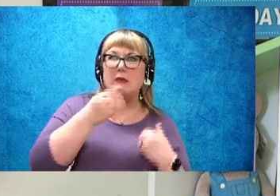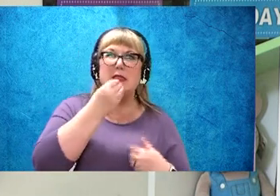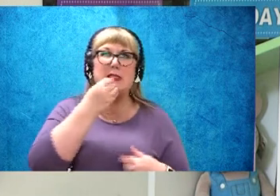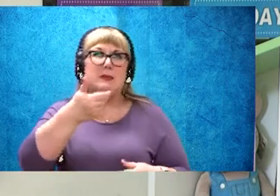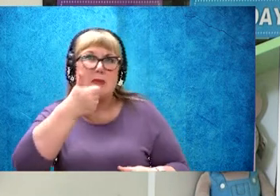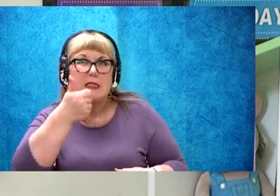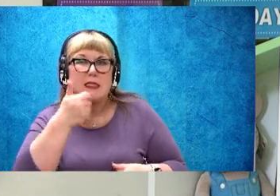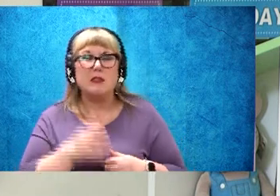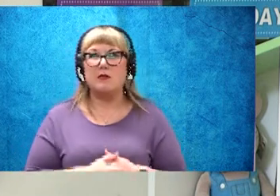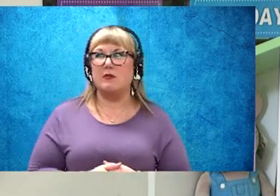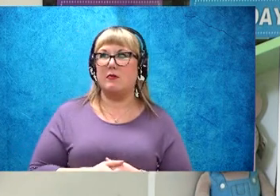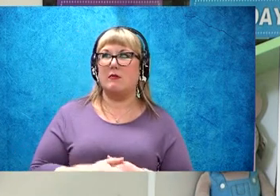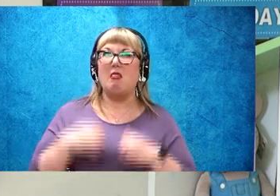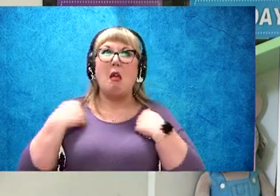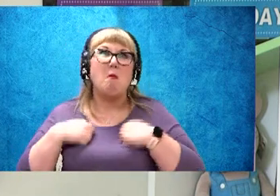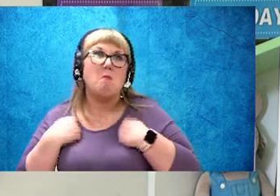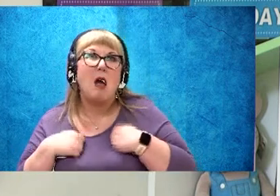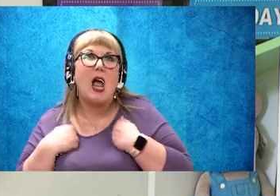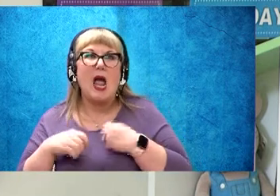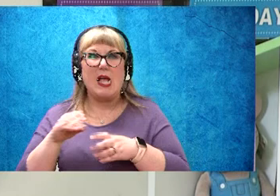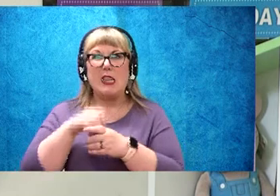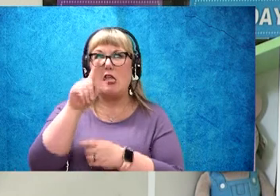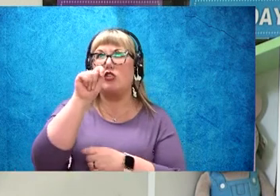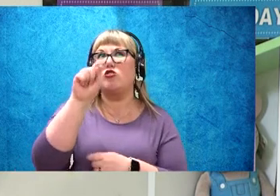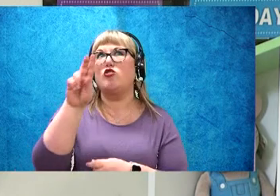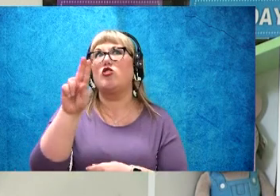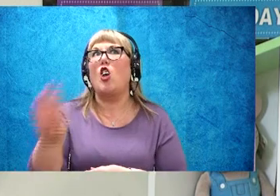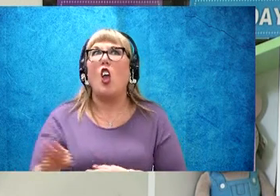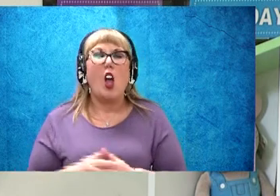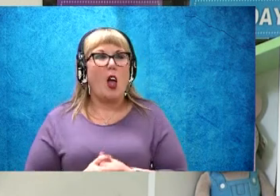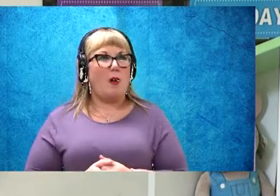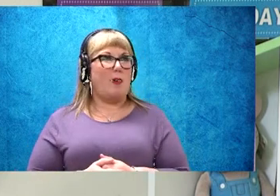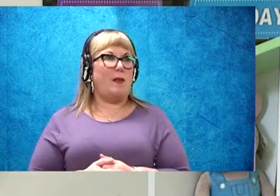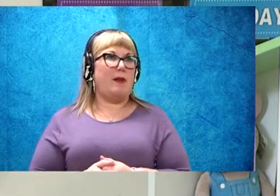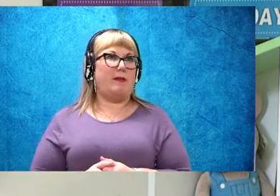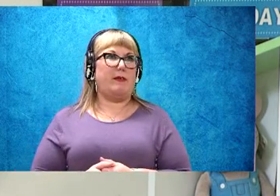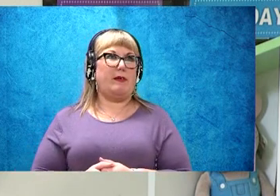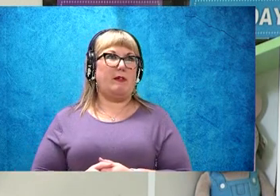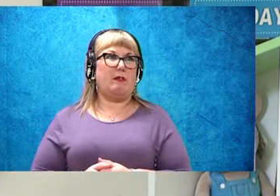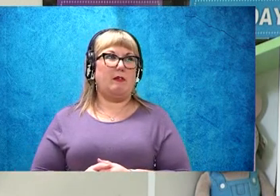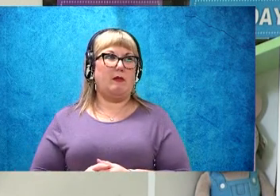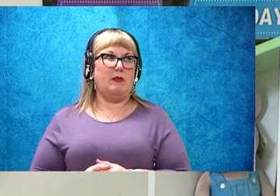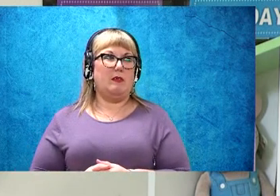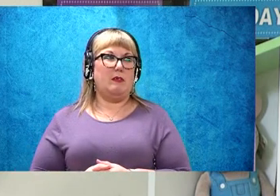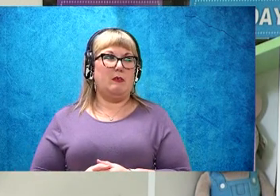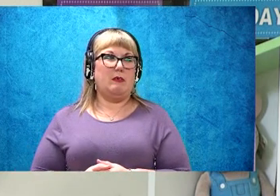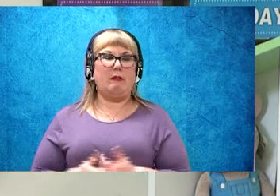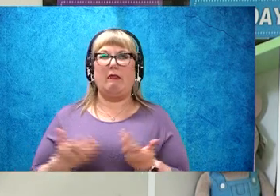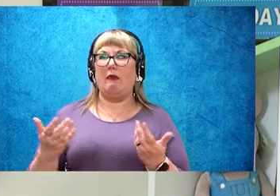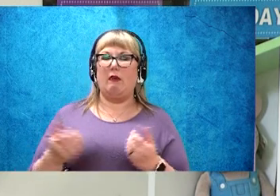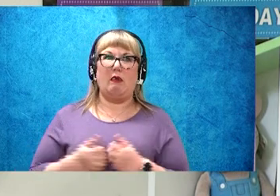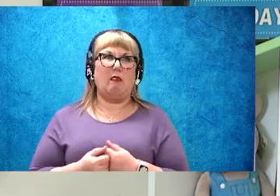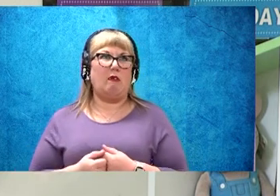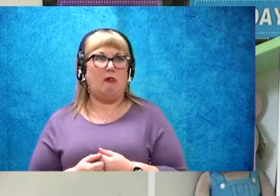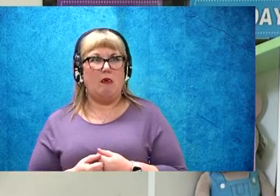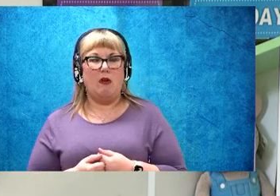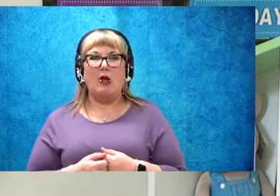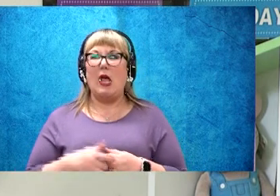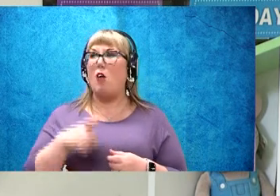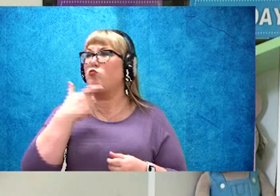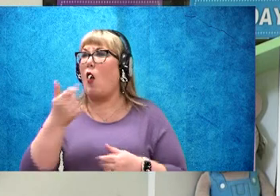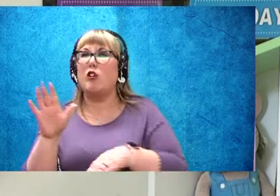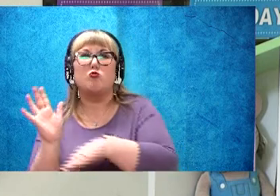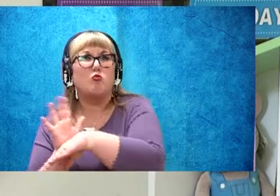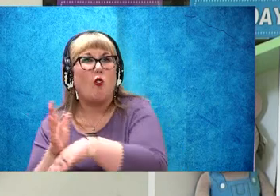pizza and take a bath in his, take a bubble bath with his favorite towels to watch movies.